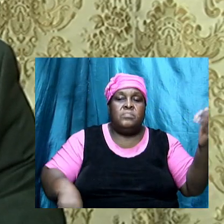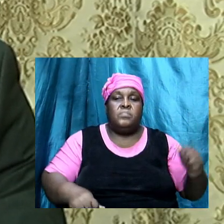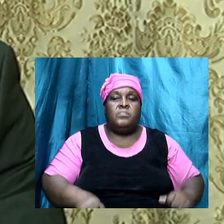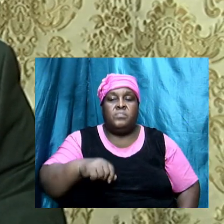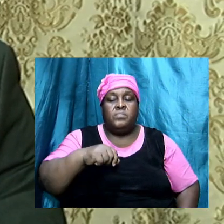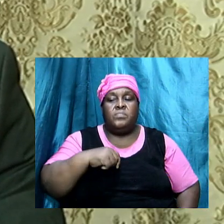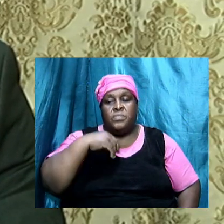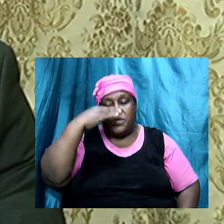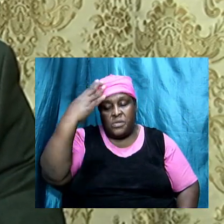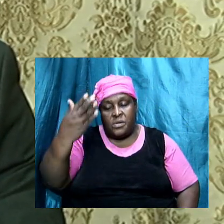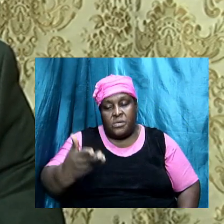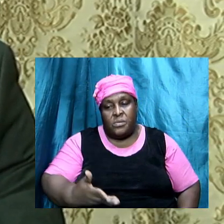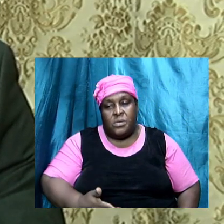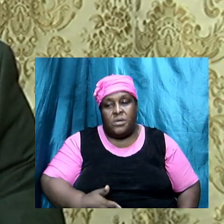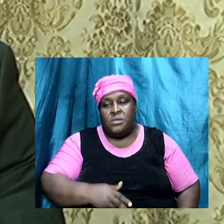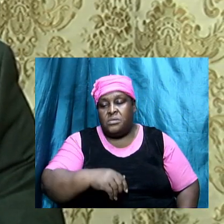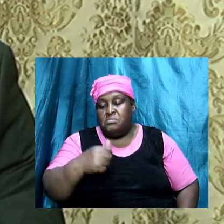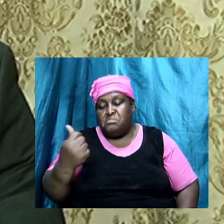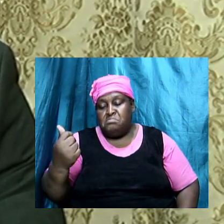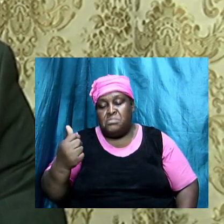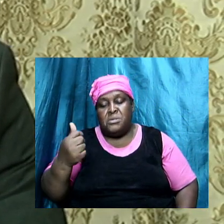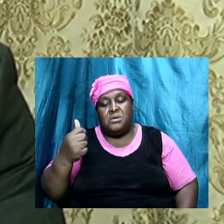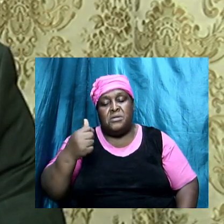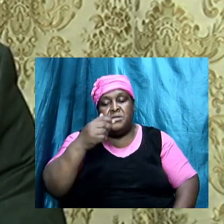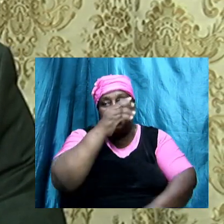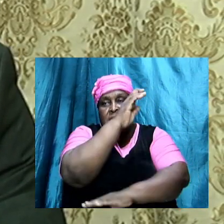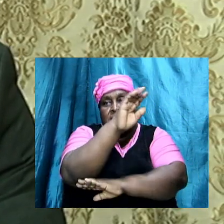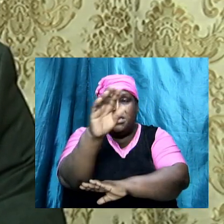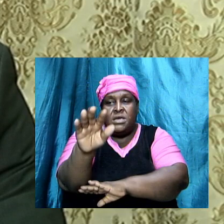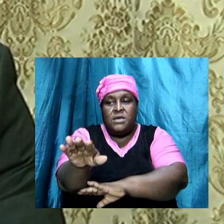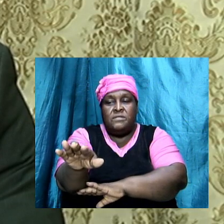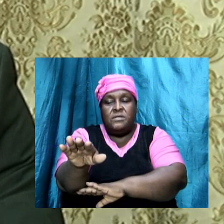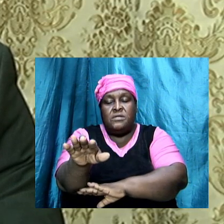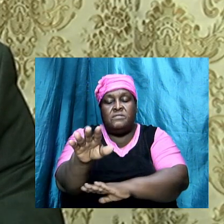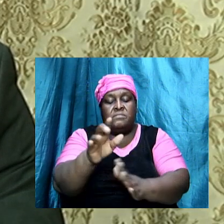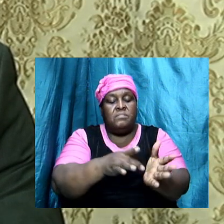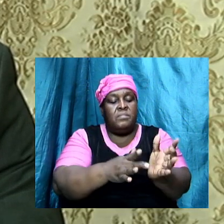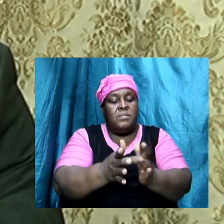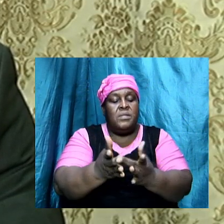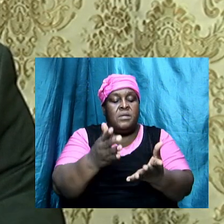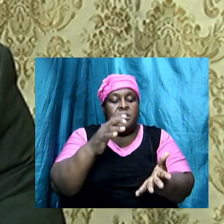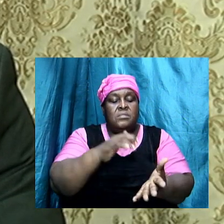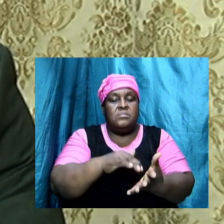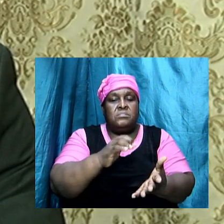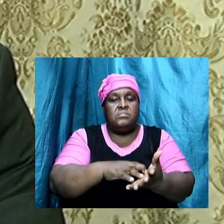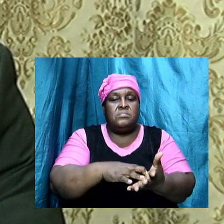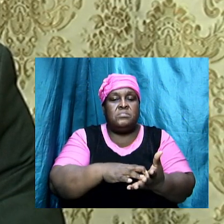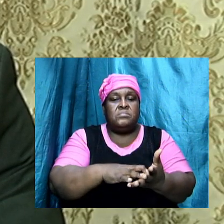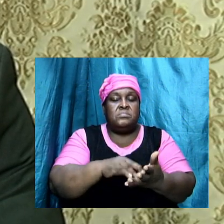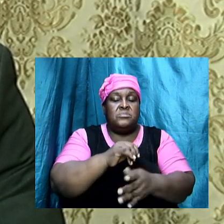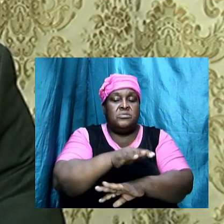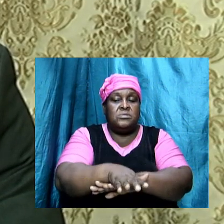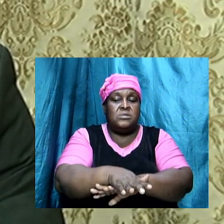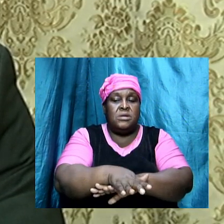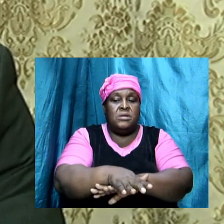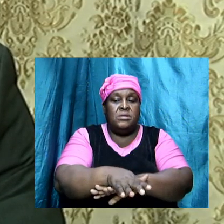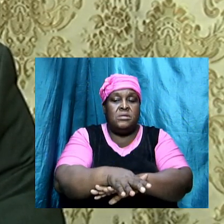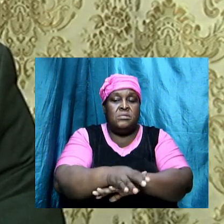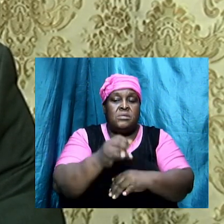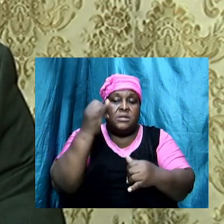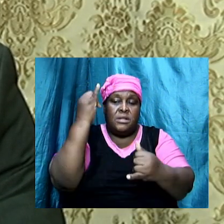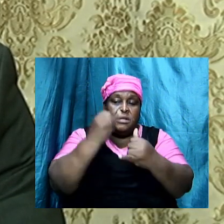another evening of Bible study. You know, tonight will be the final night in our series, Doctrine.